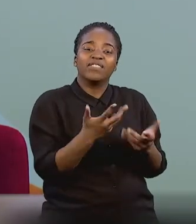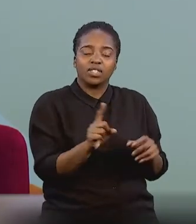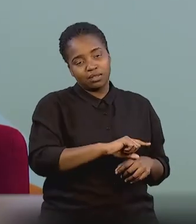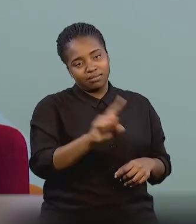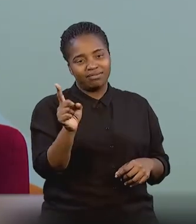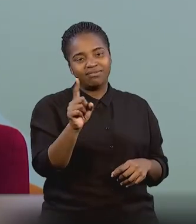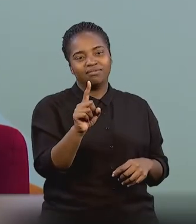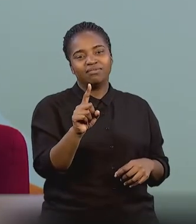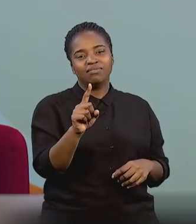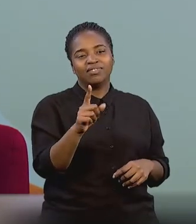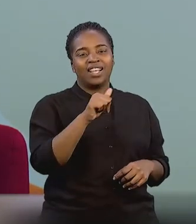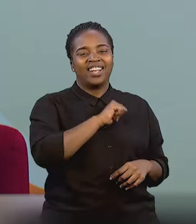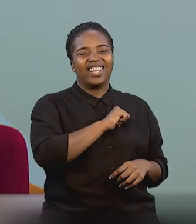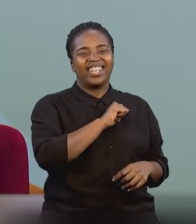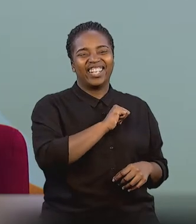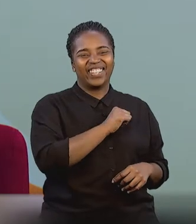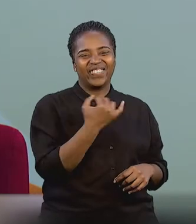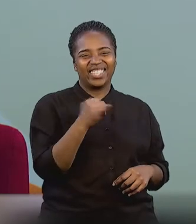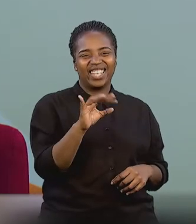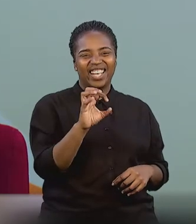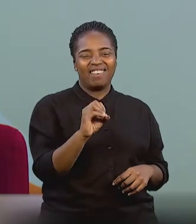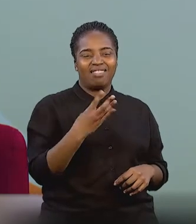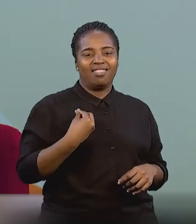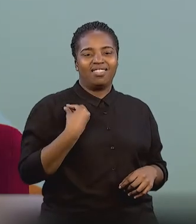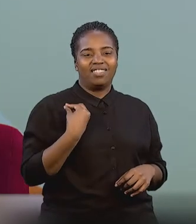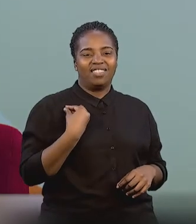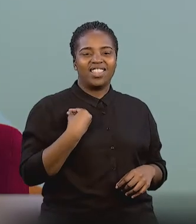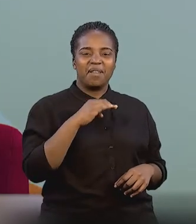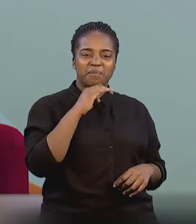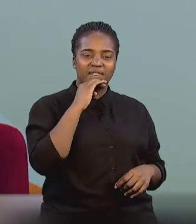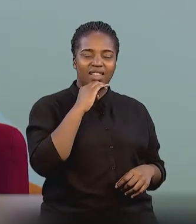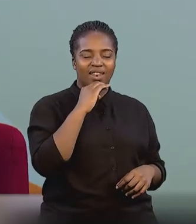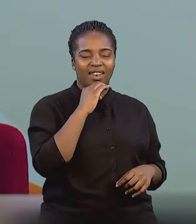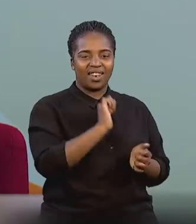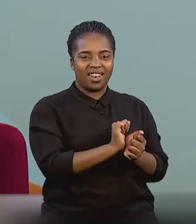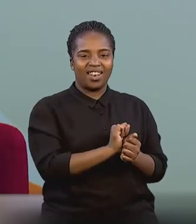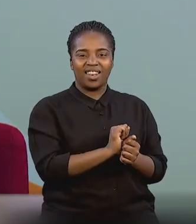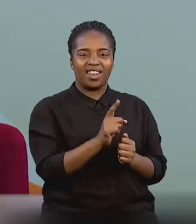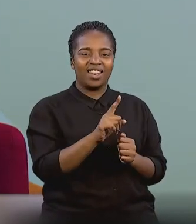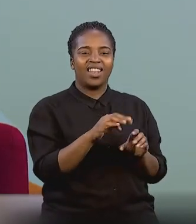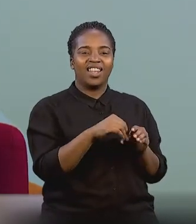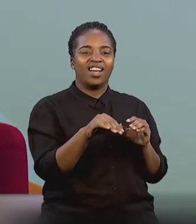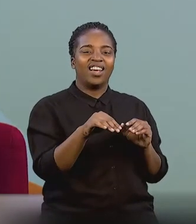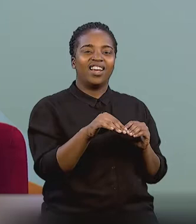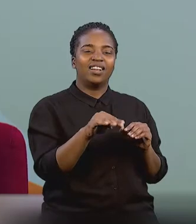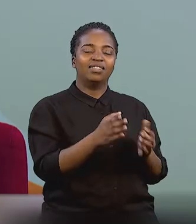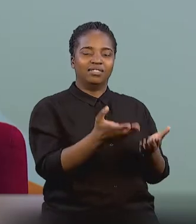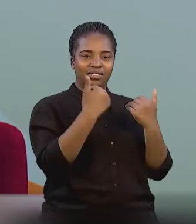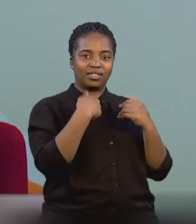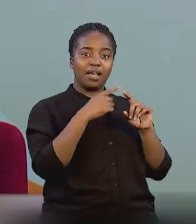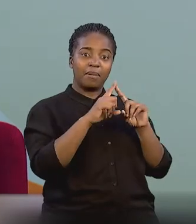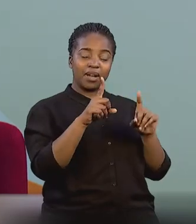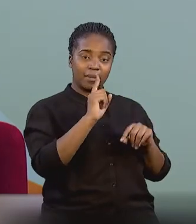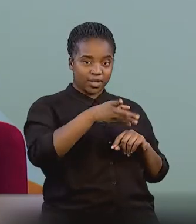they locked him up. Luckily he was still of a young age so they couldn't keep him. They had to release him into my